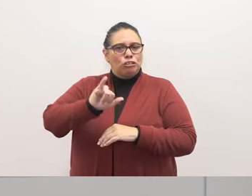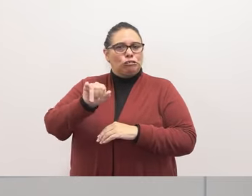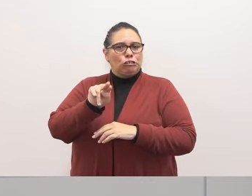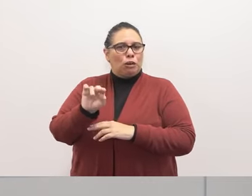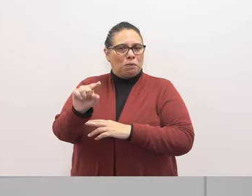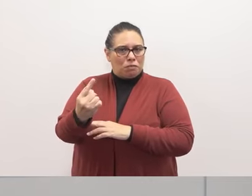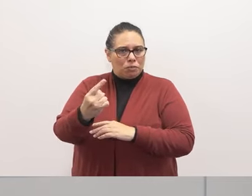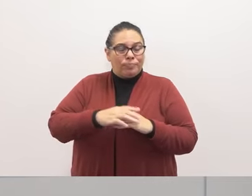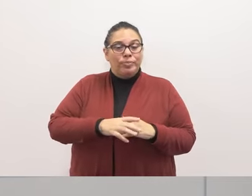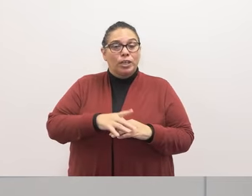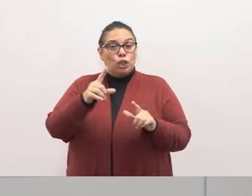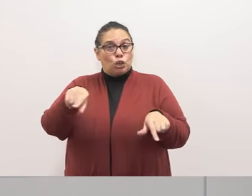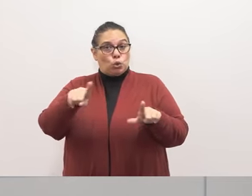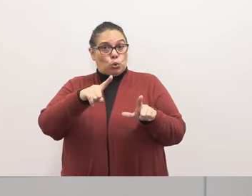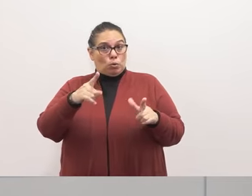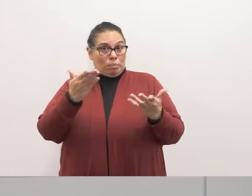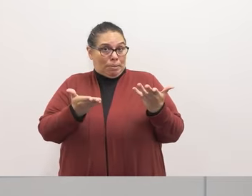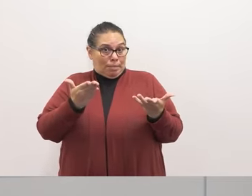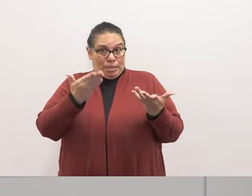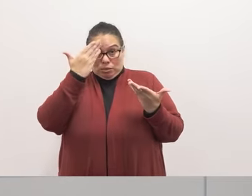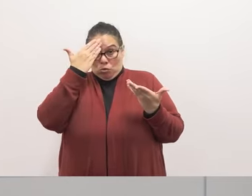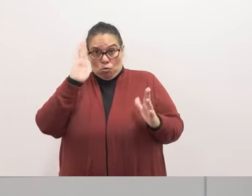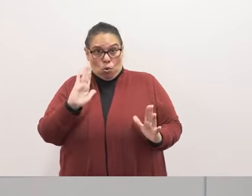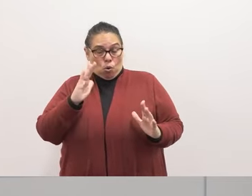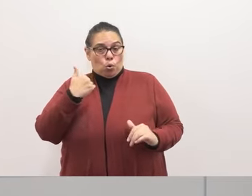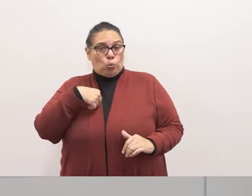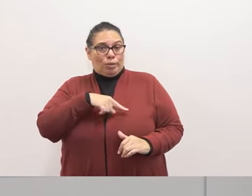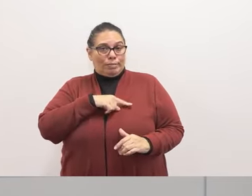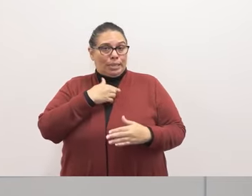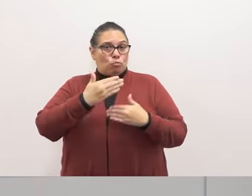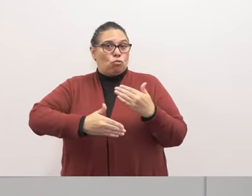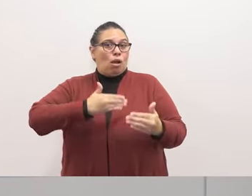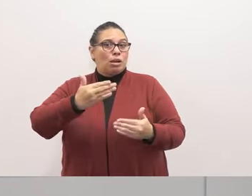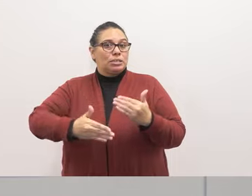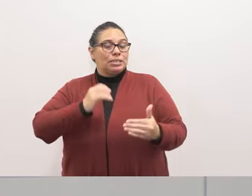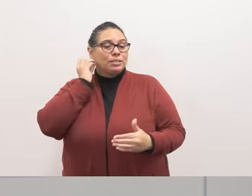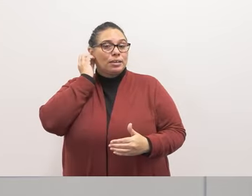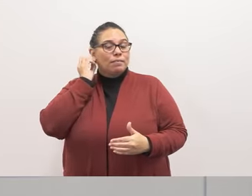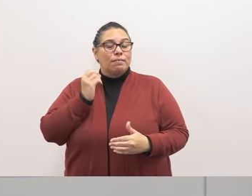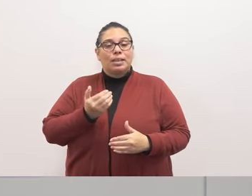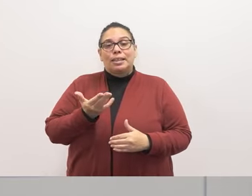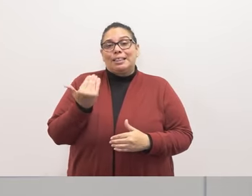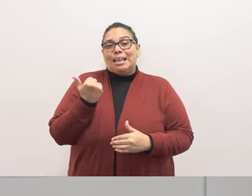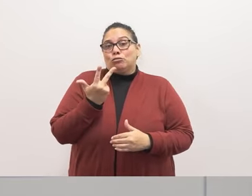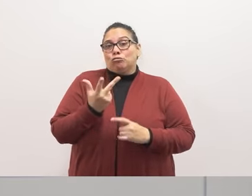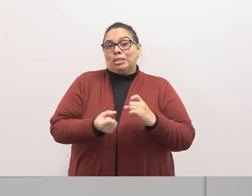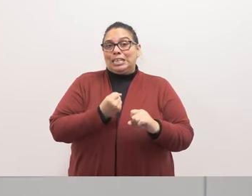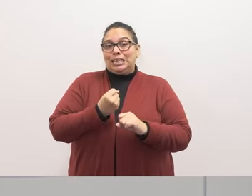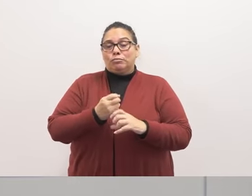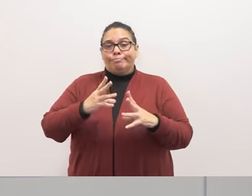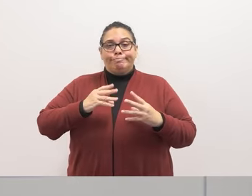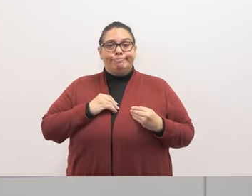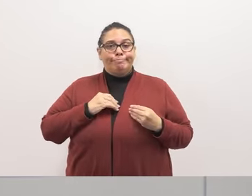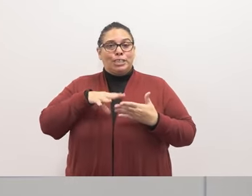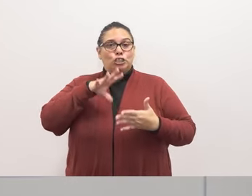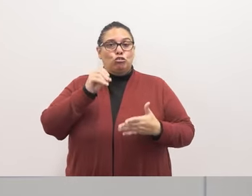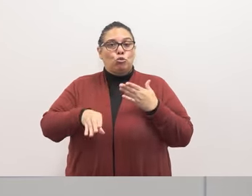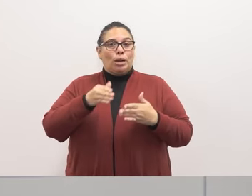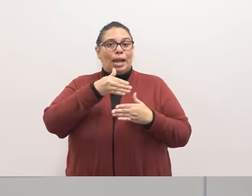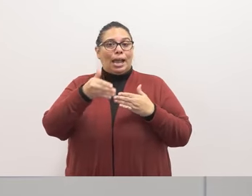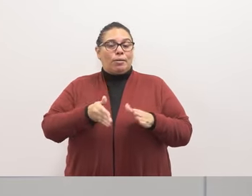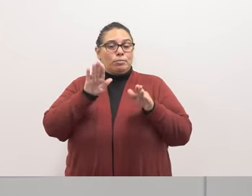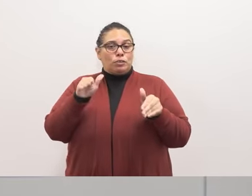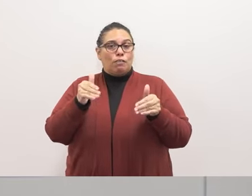For those of you who don't know, we have been on a process for the last three years, of adopting a student outcomes